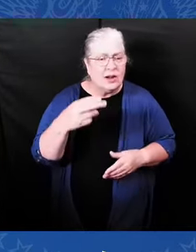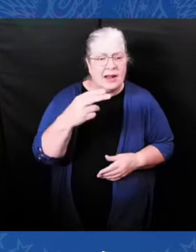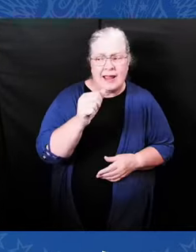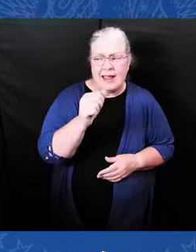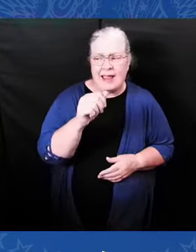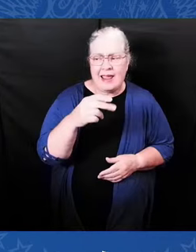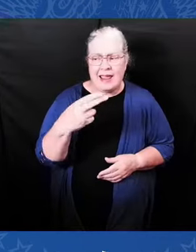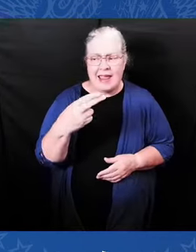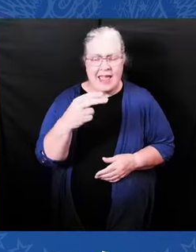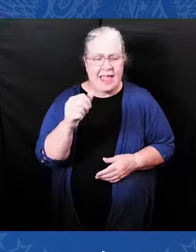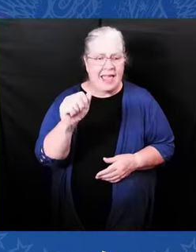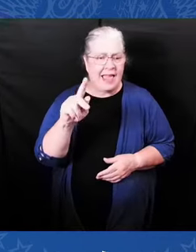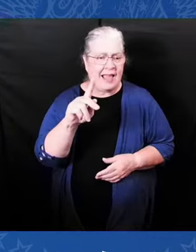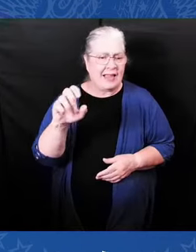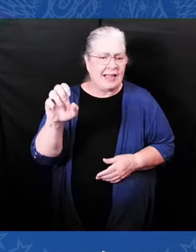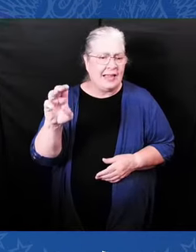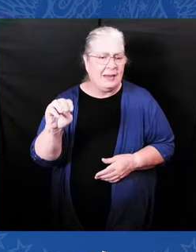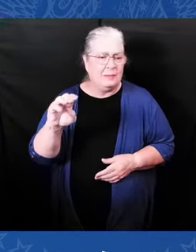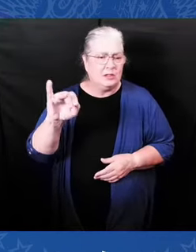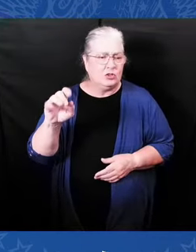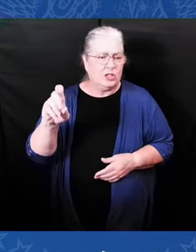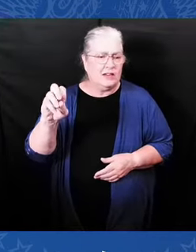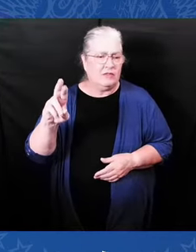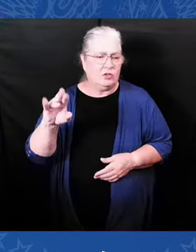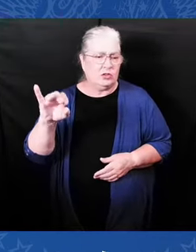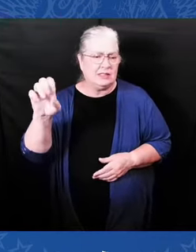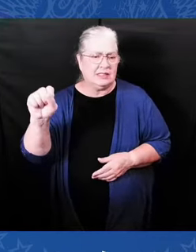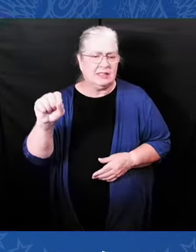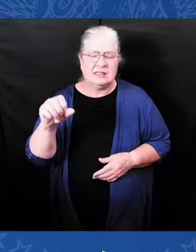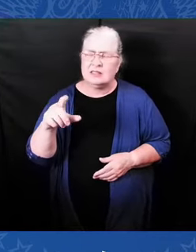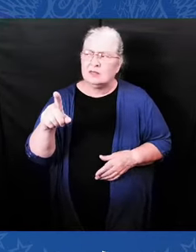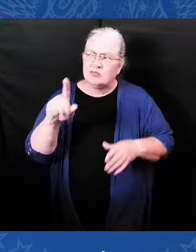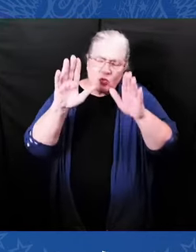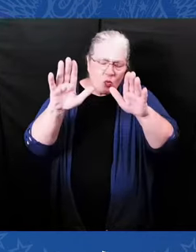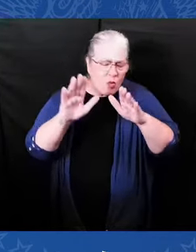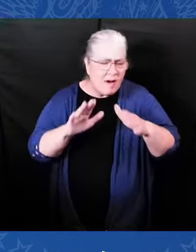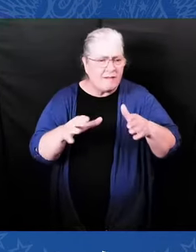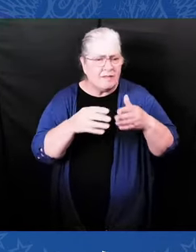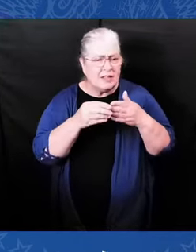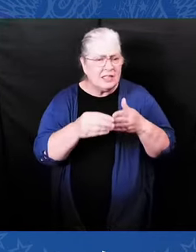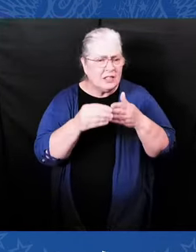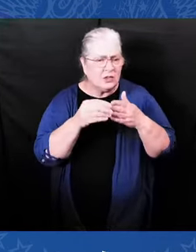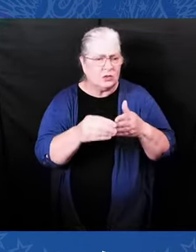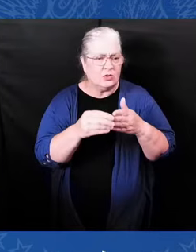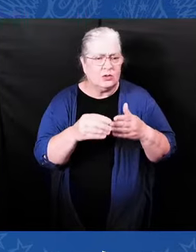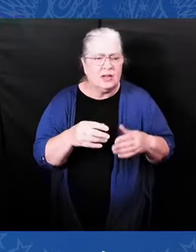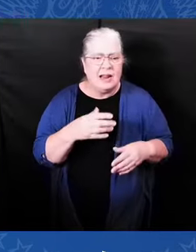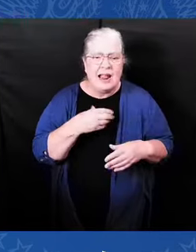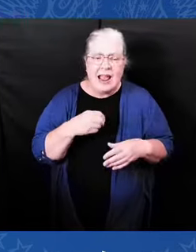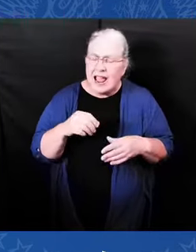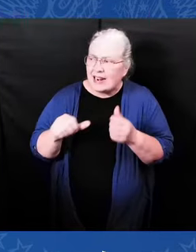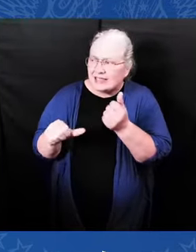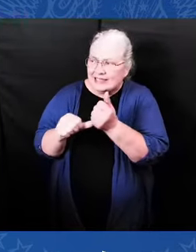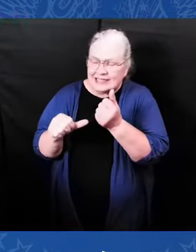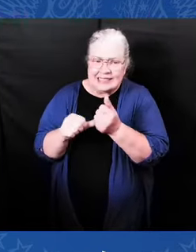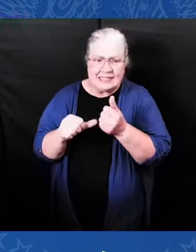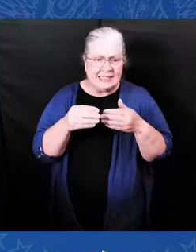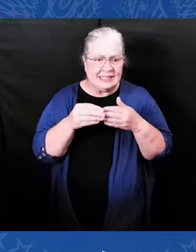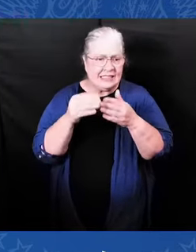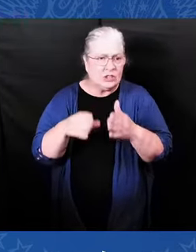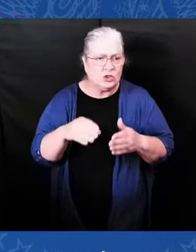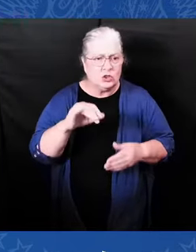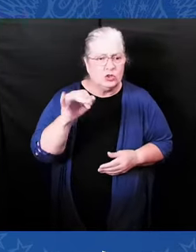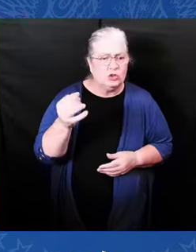then, of course, there is the Secretary of the Housing and Urban Development and the former CBC